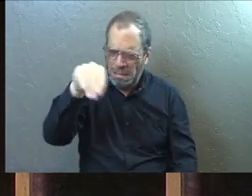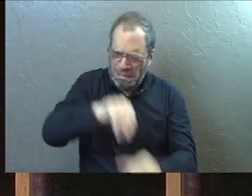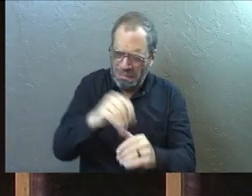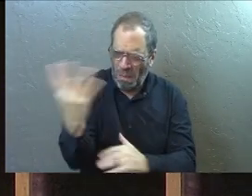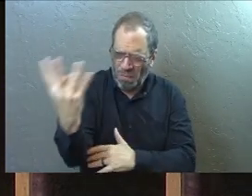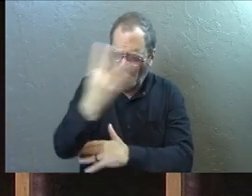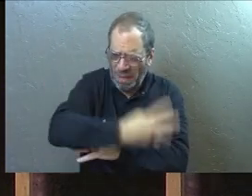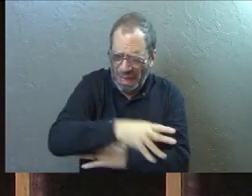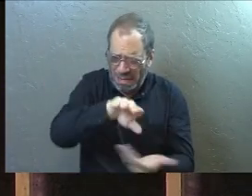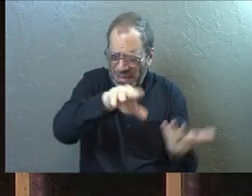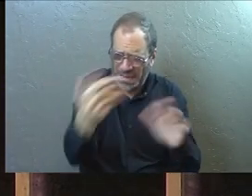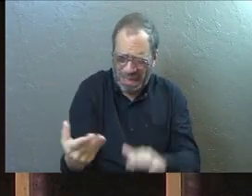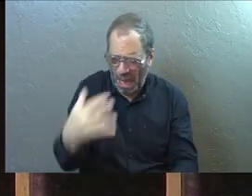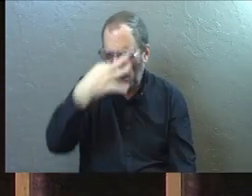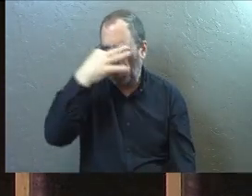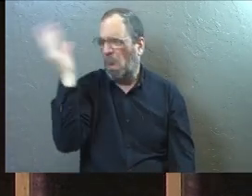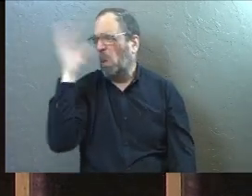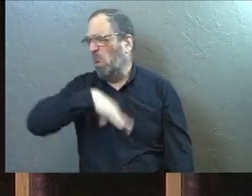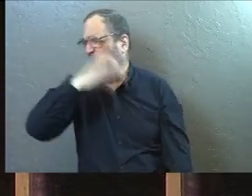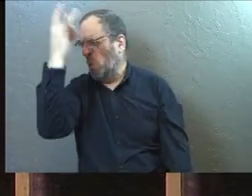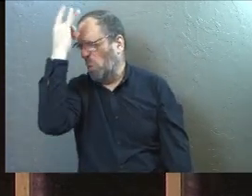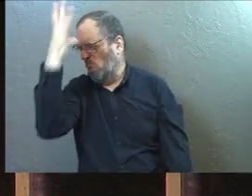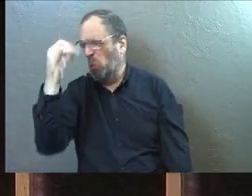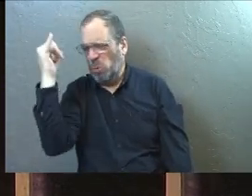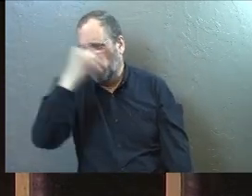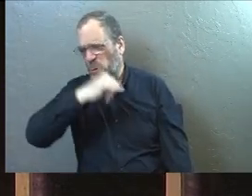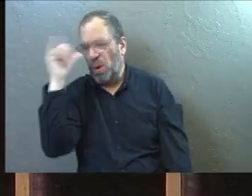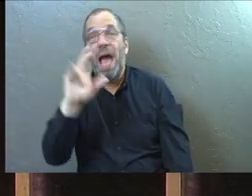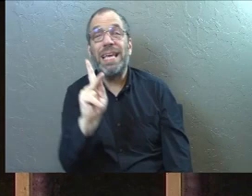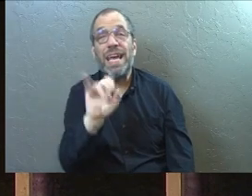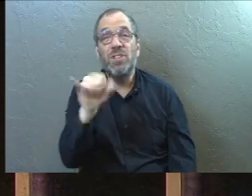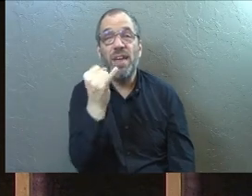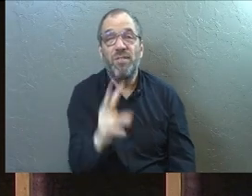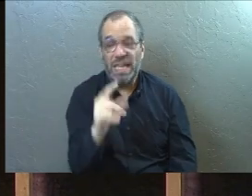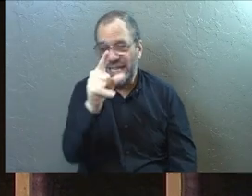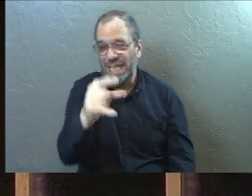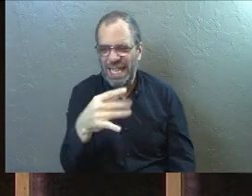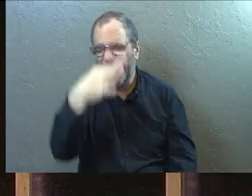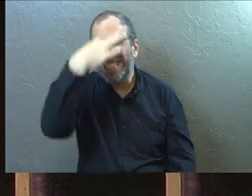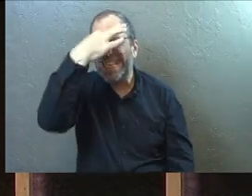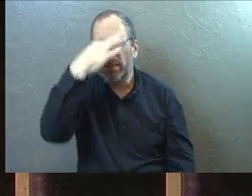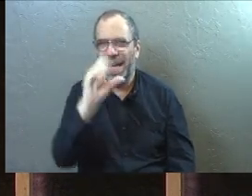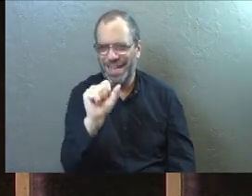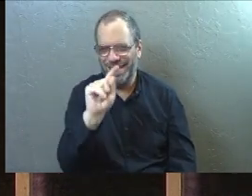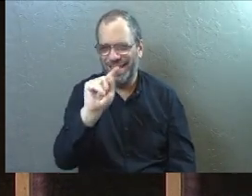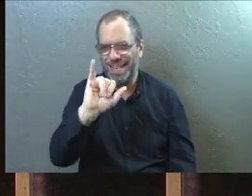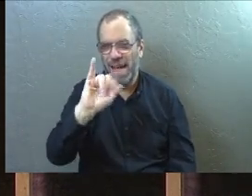has been dead for four days. The smell will be terrible. The King James Version said, he stinketh.